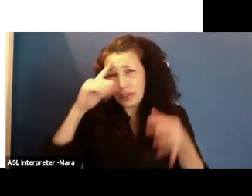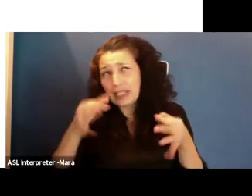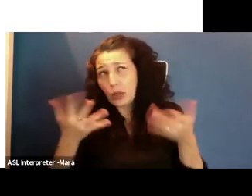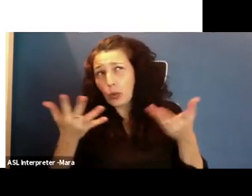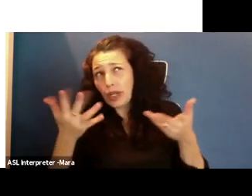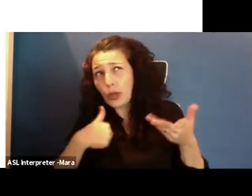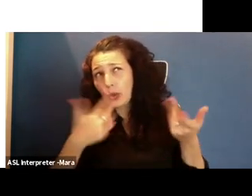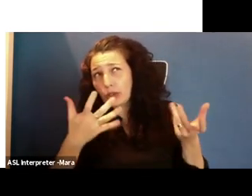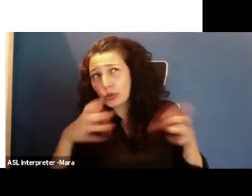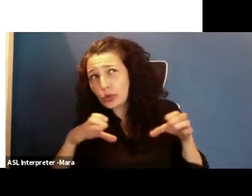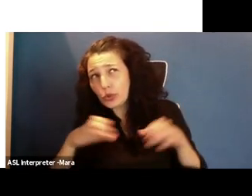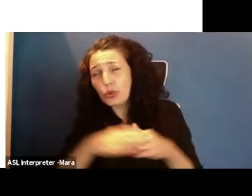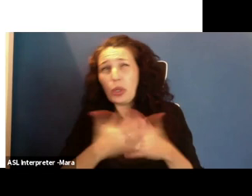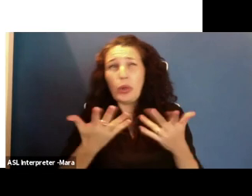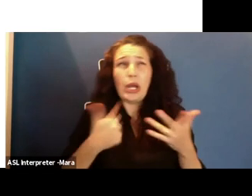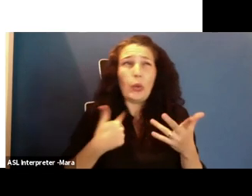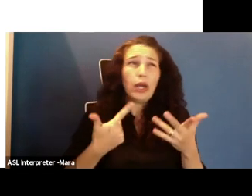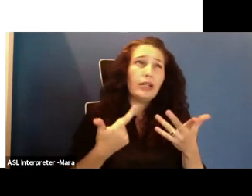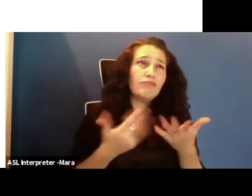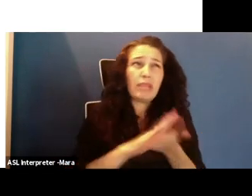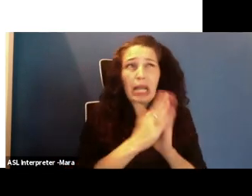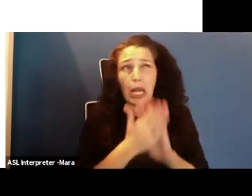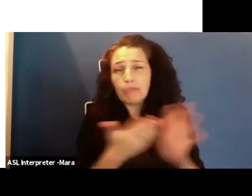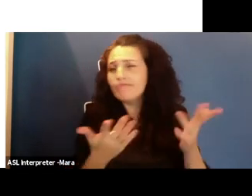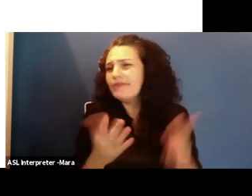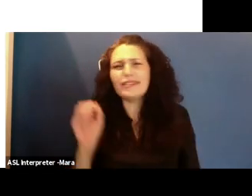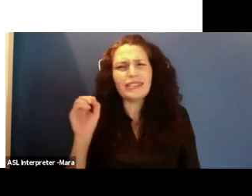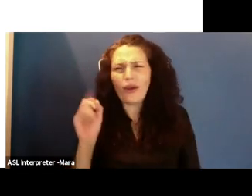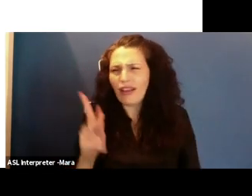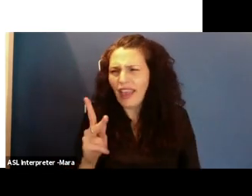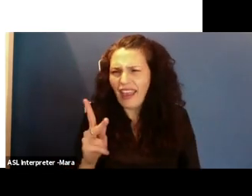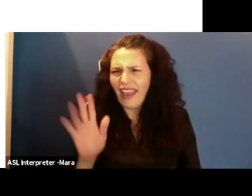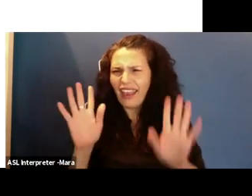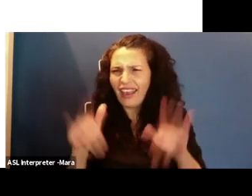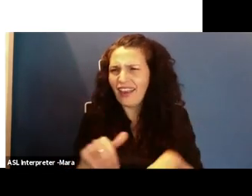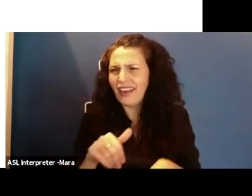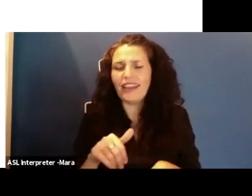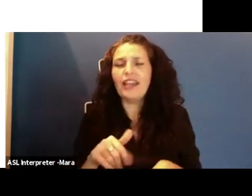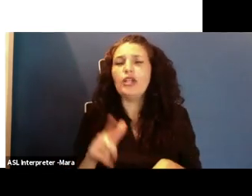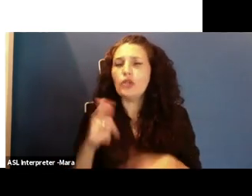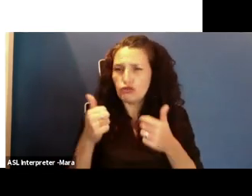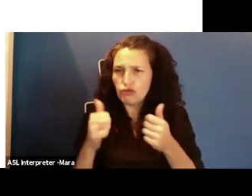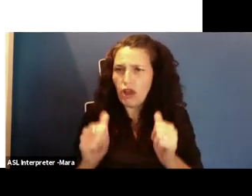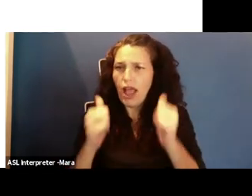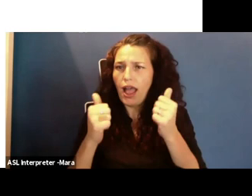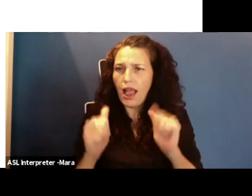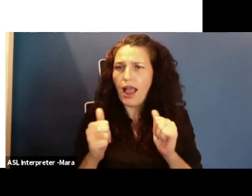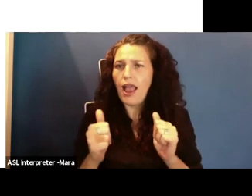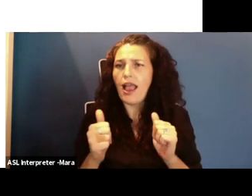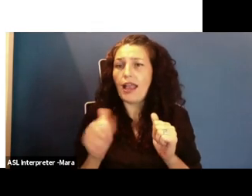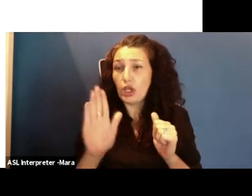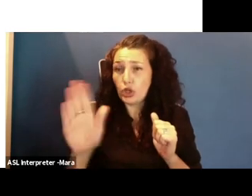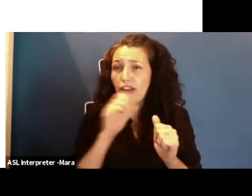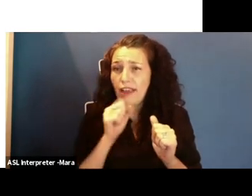yet. That's the beauty of life, especially at your age. You can try and do many different things to figure that out. And